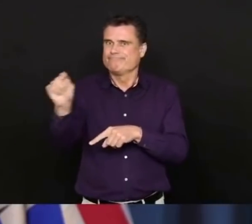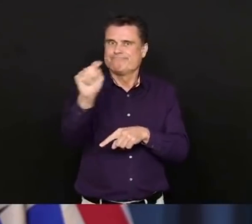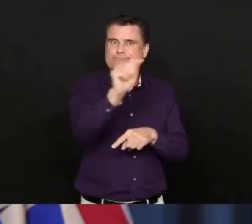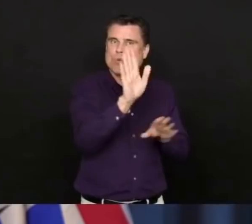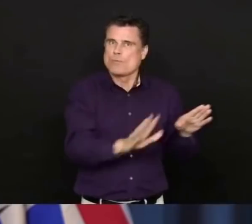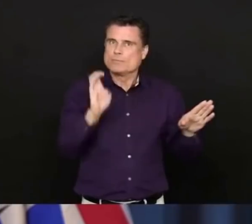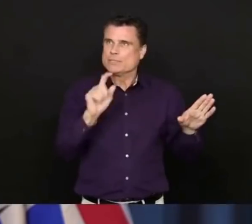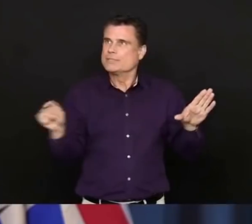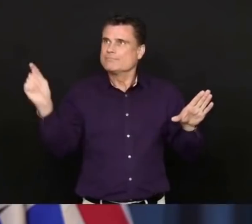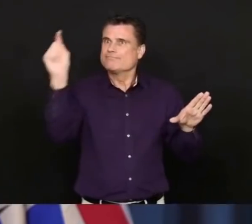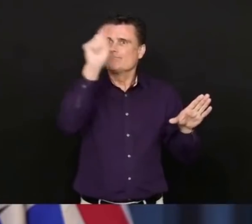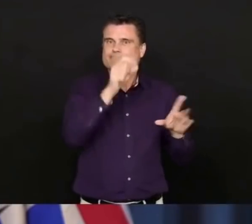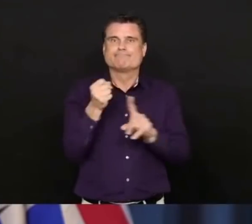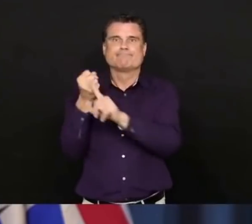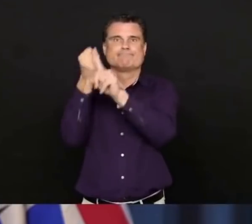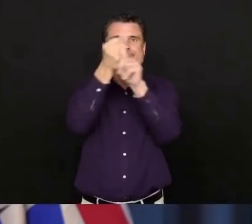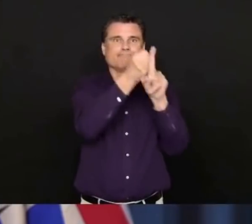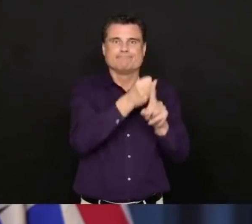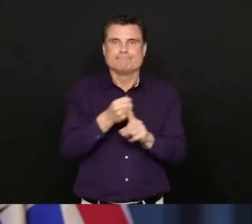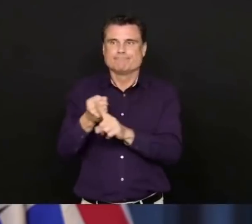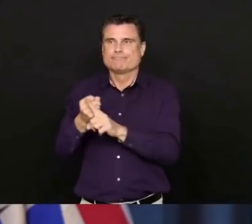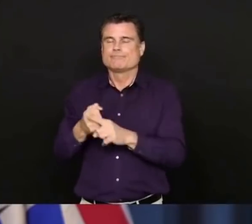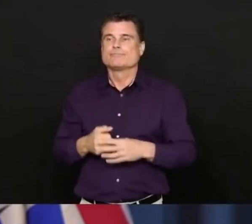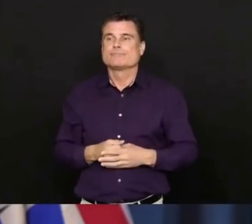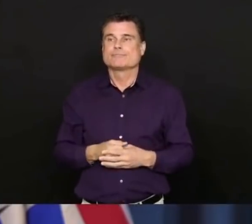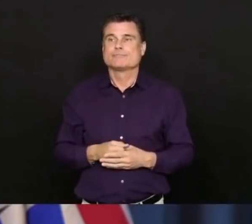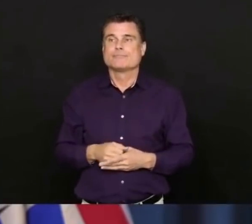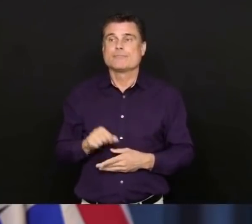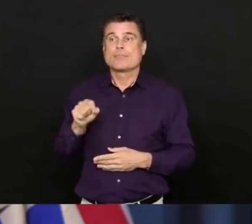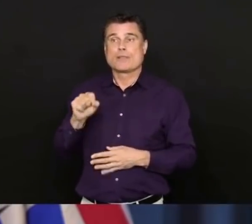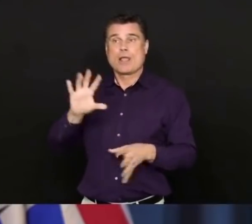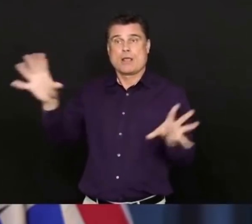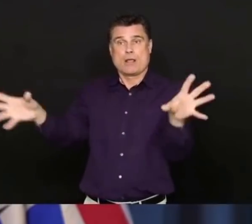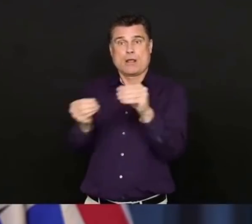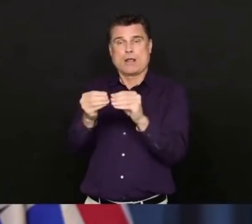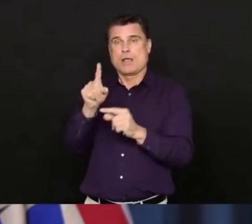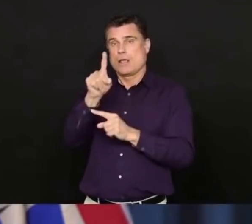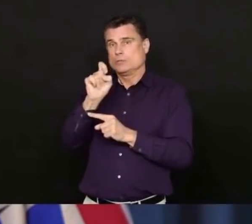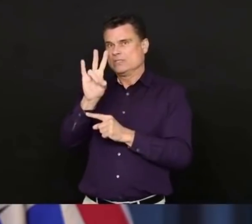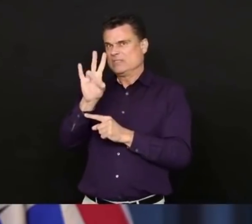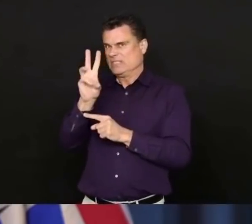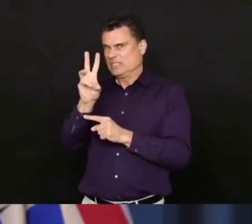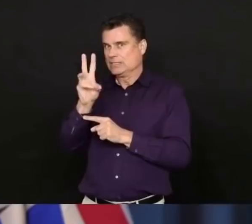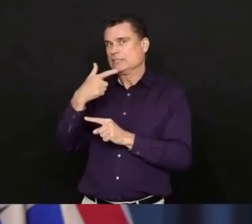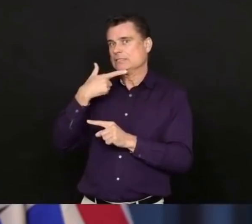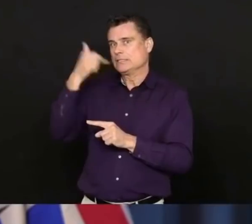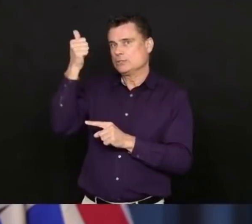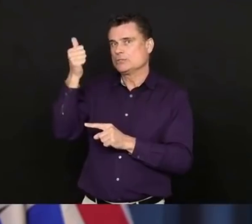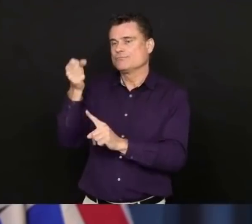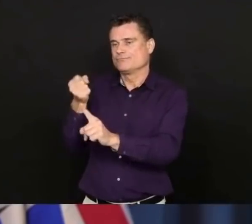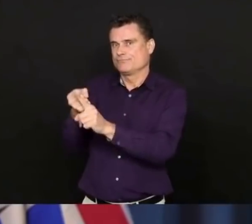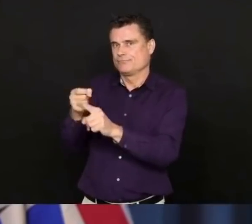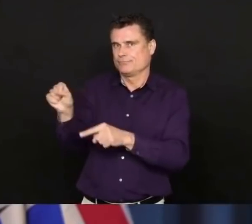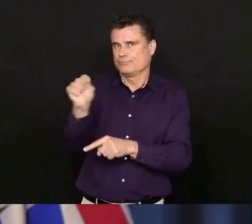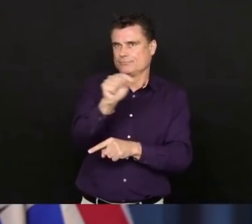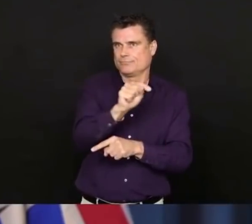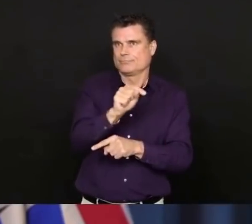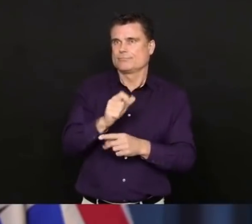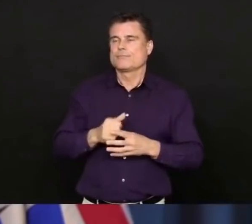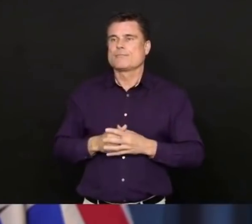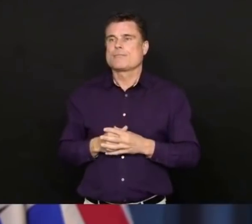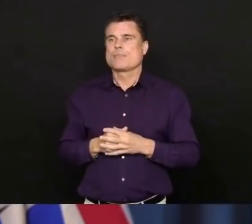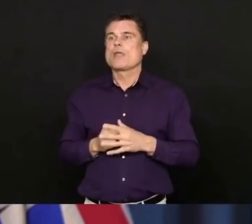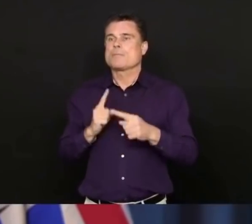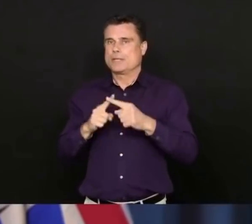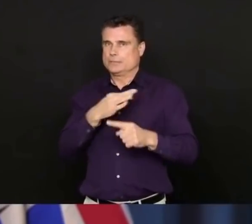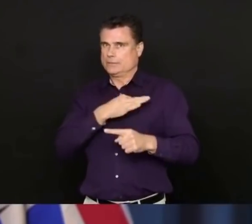22. That includes a total of 176 of our cases and really reflects